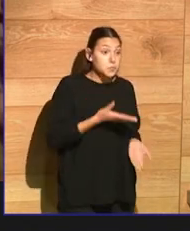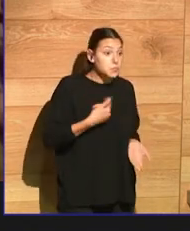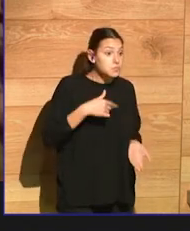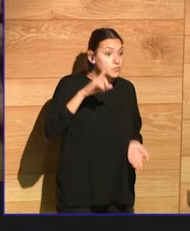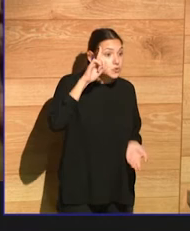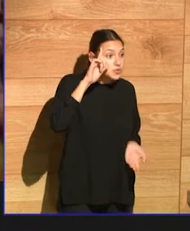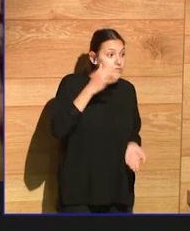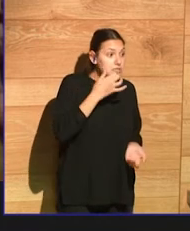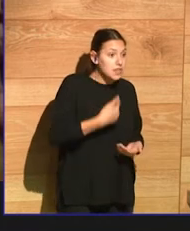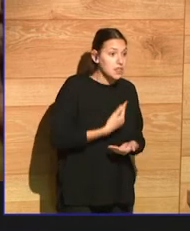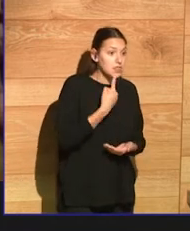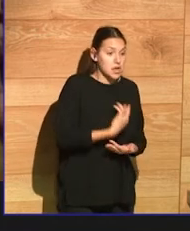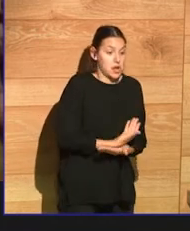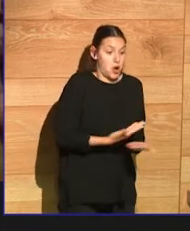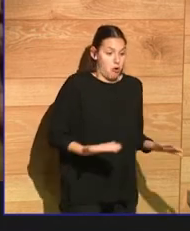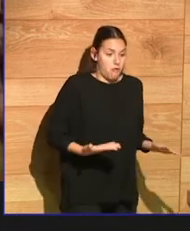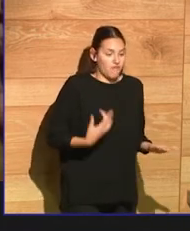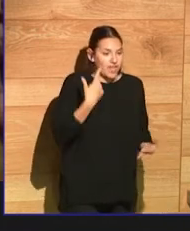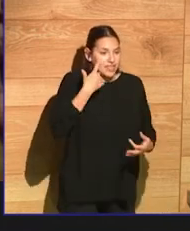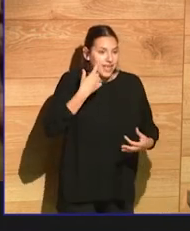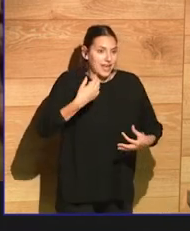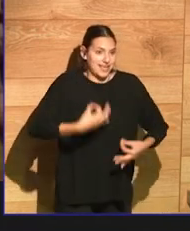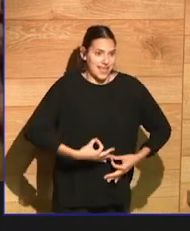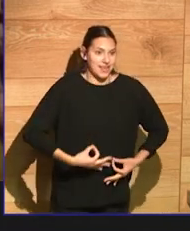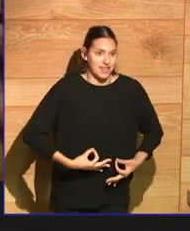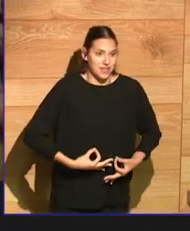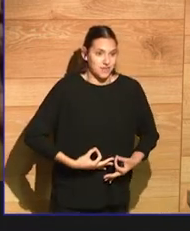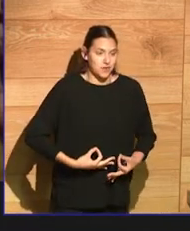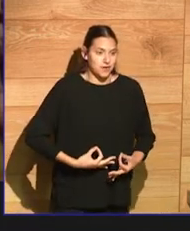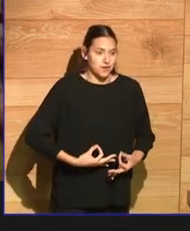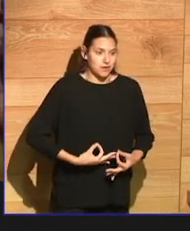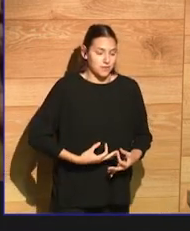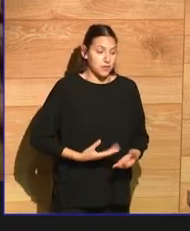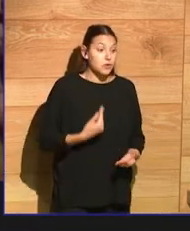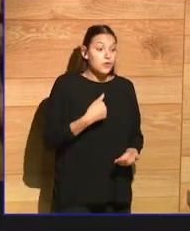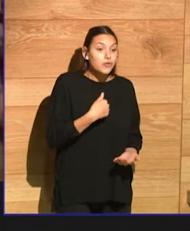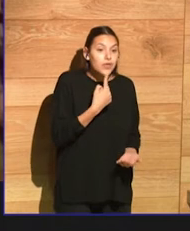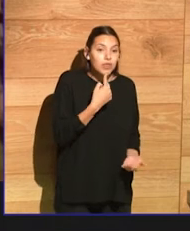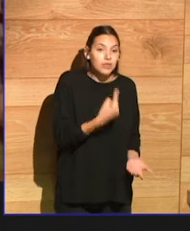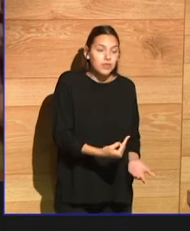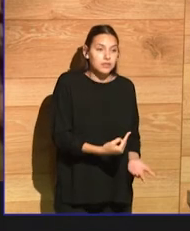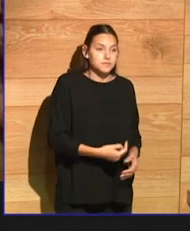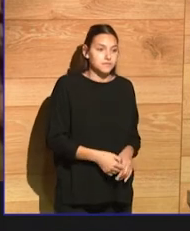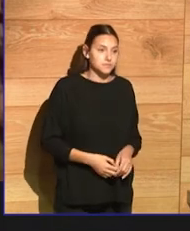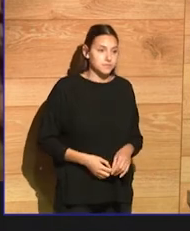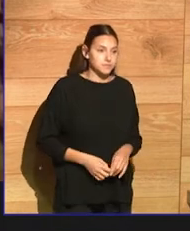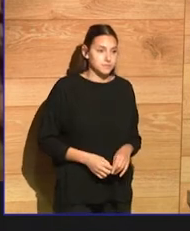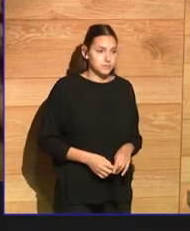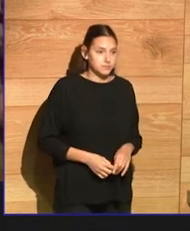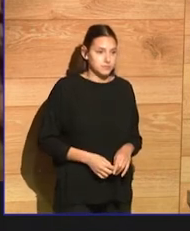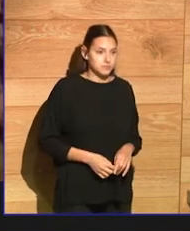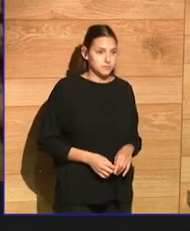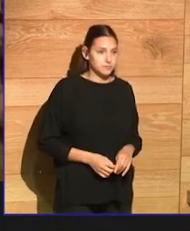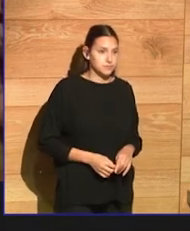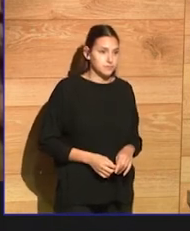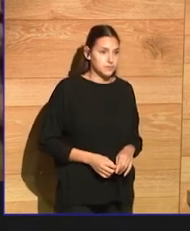would say dealing with issues